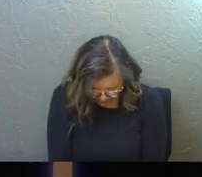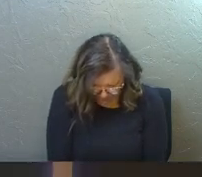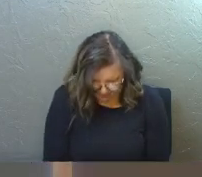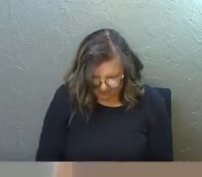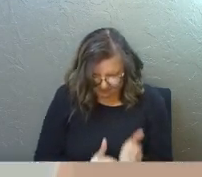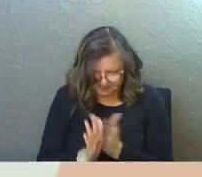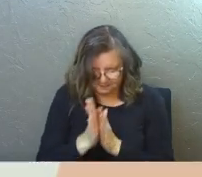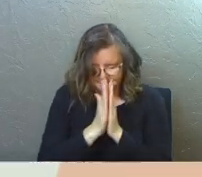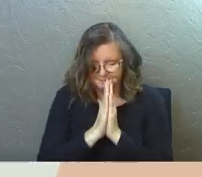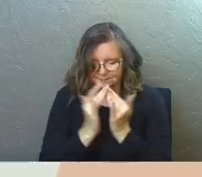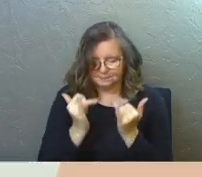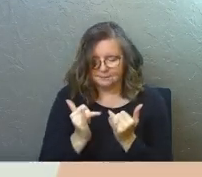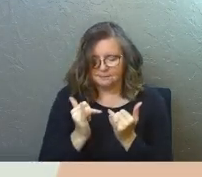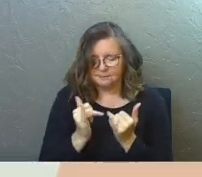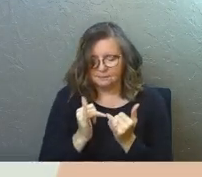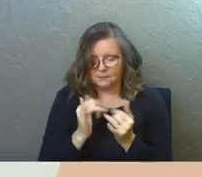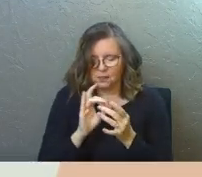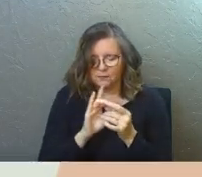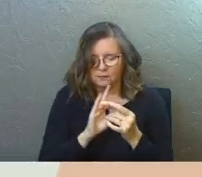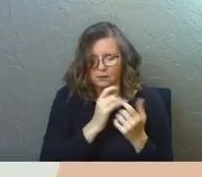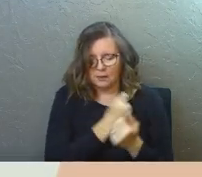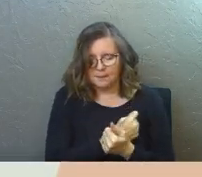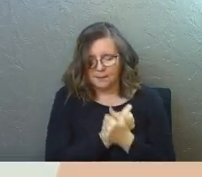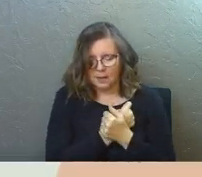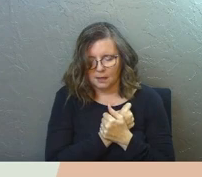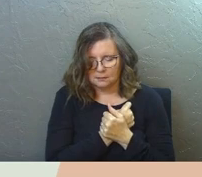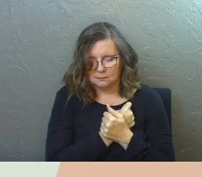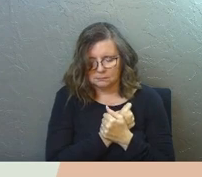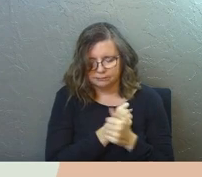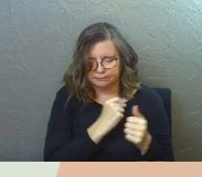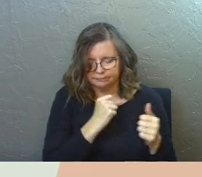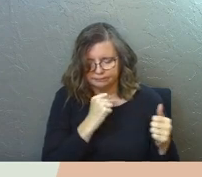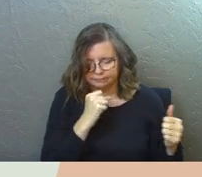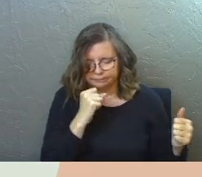Jesus, we pray right now for a supernatural release of bondage in this room.